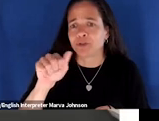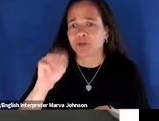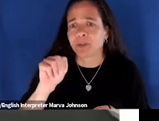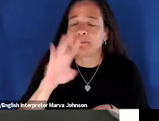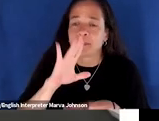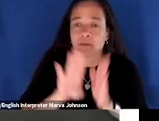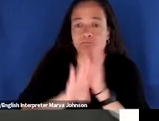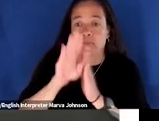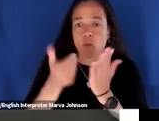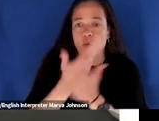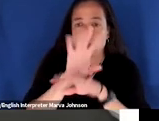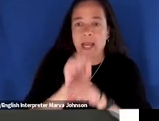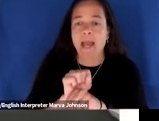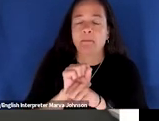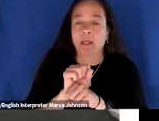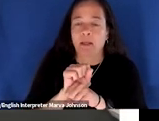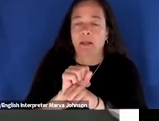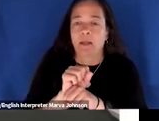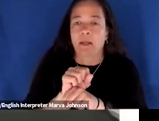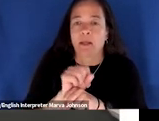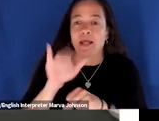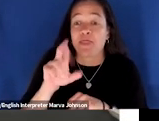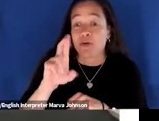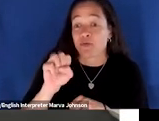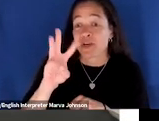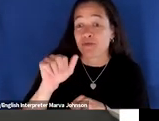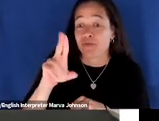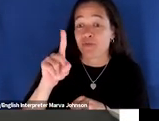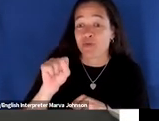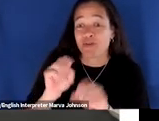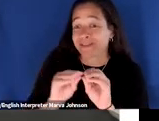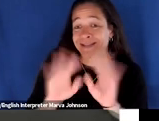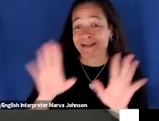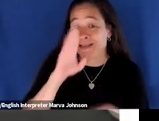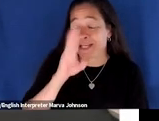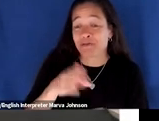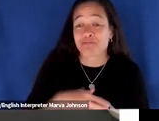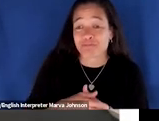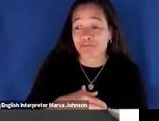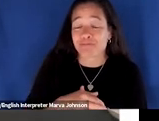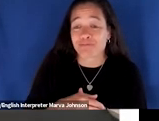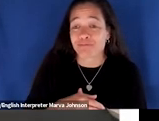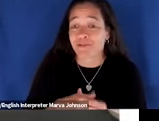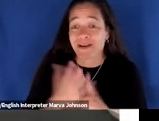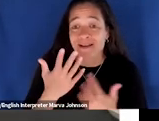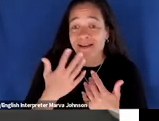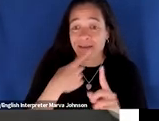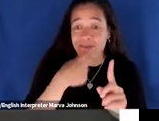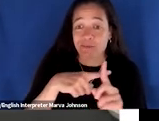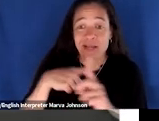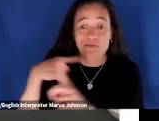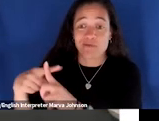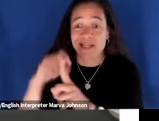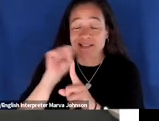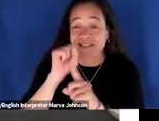like i mean you really don't the rewards are very clear right there's there's it's kind of a win-win situation all around